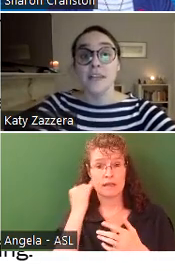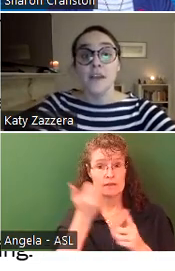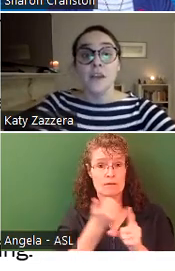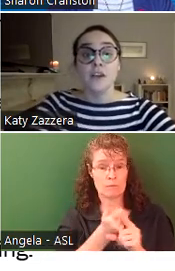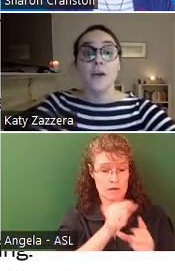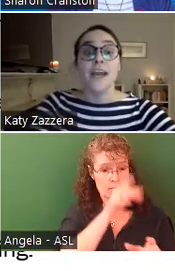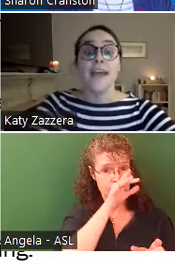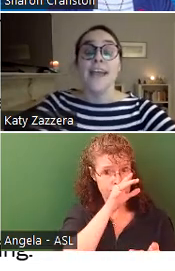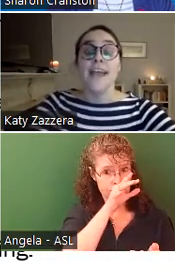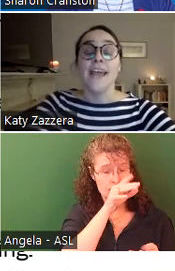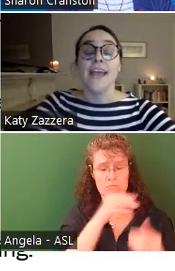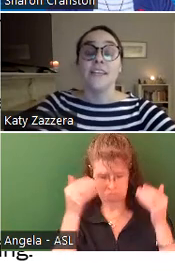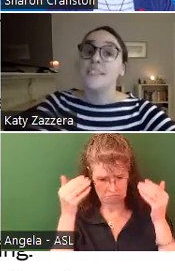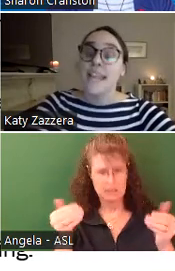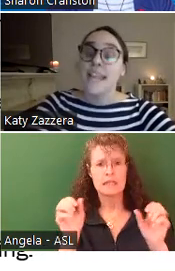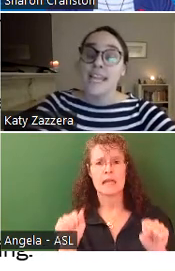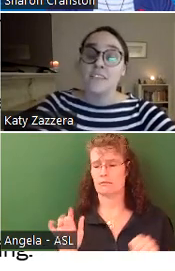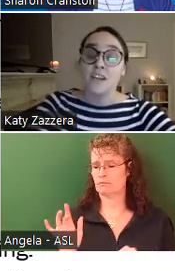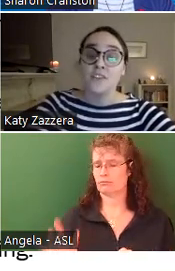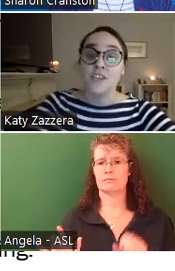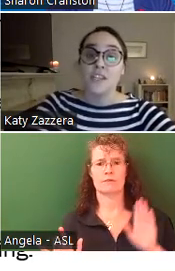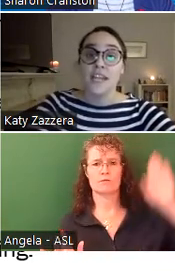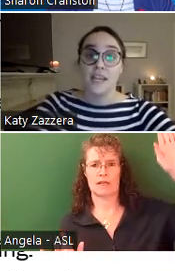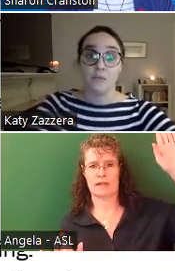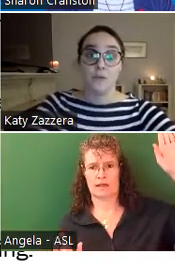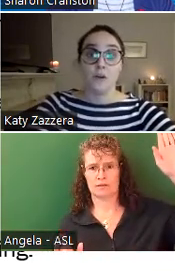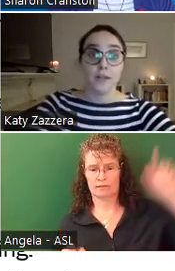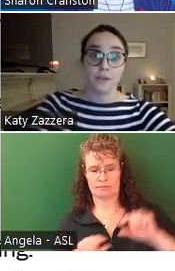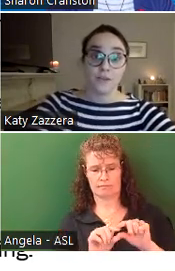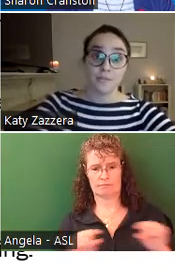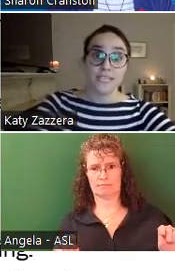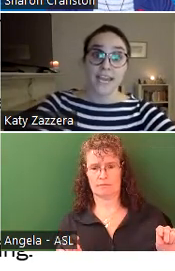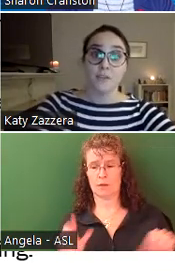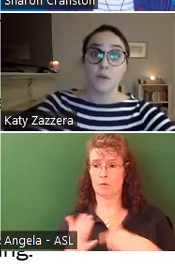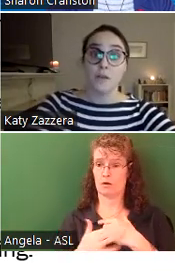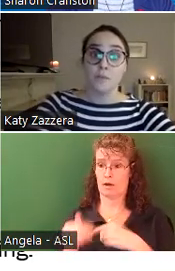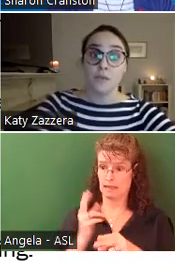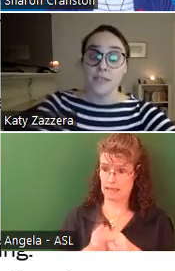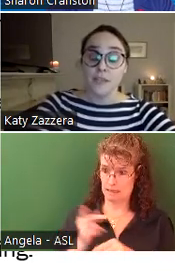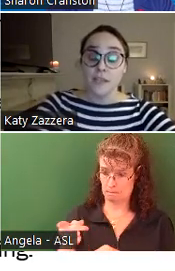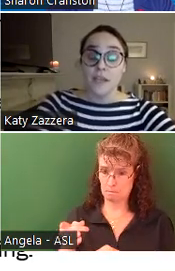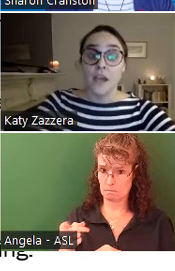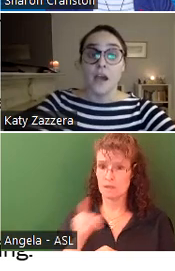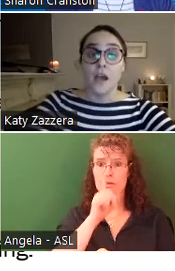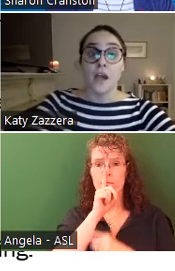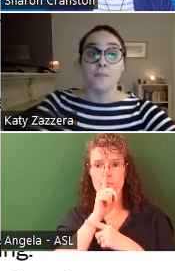comment, go ahead and click on the raise hand function and I will call out your name to have you unmuted.